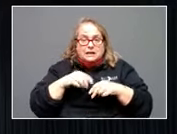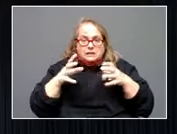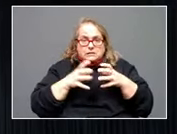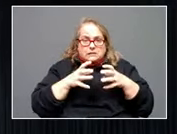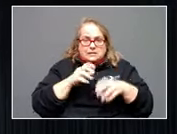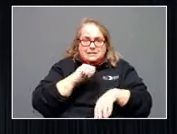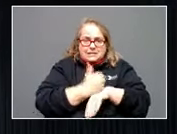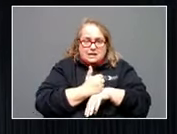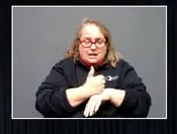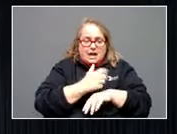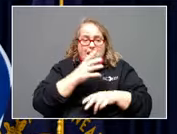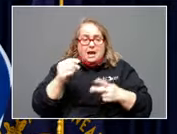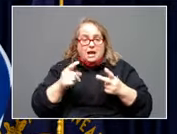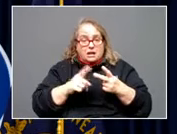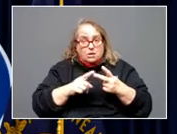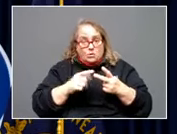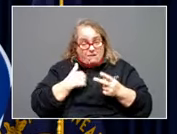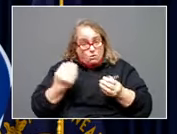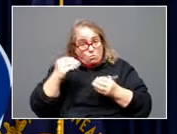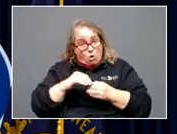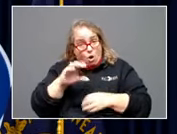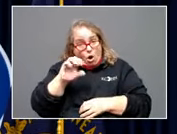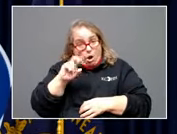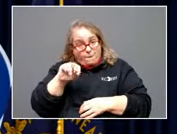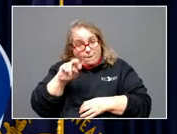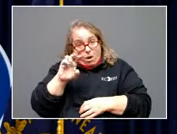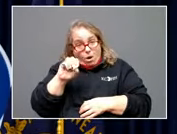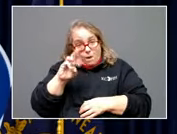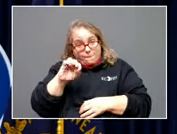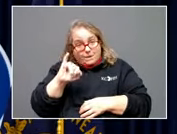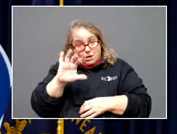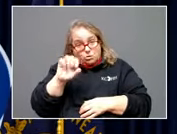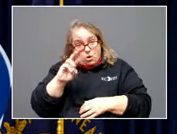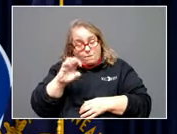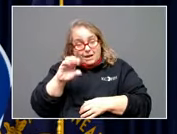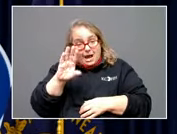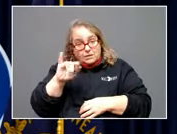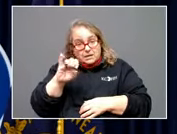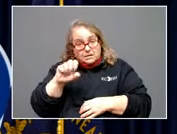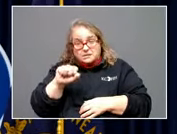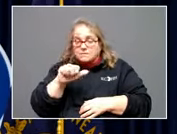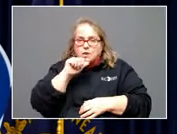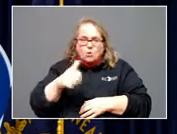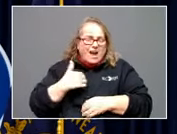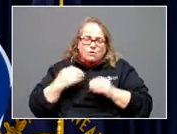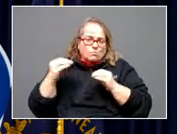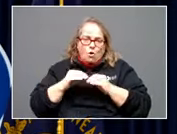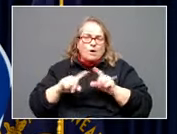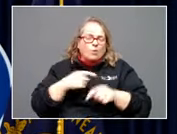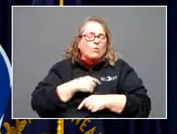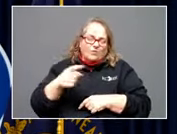more Omicron counties today? I don't have a list of more Omicron counties, but there are. I mean, Omicron is